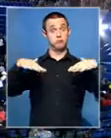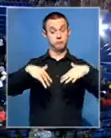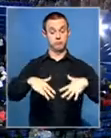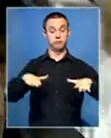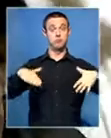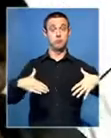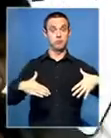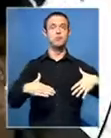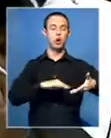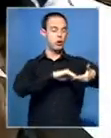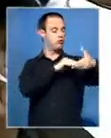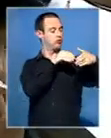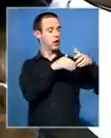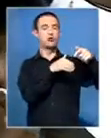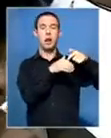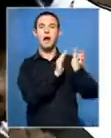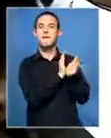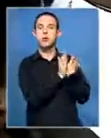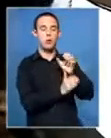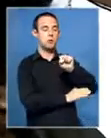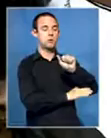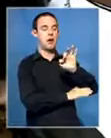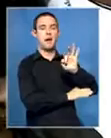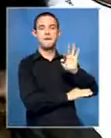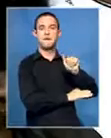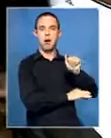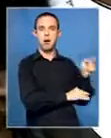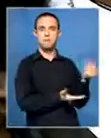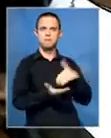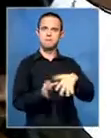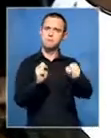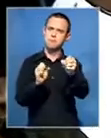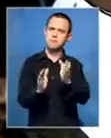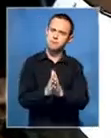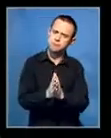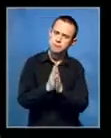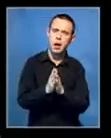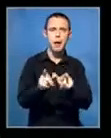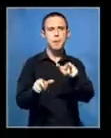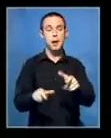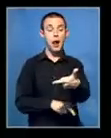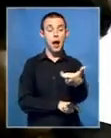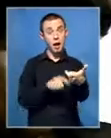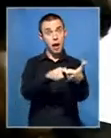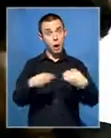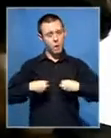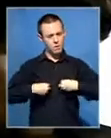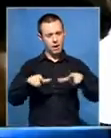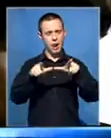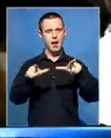SAFA reiterated its call for action against unlicensed and illegal firearms. The